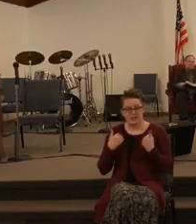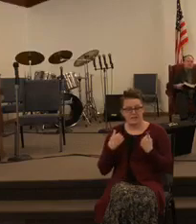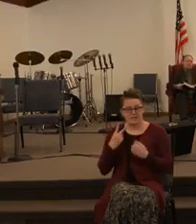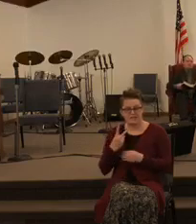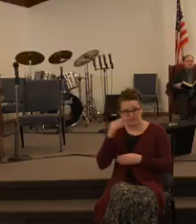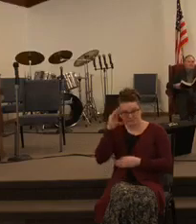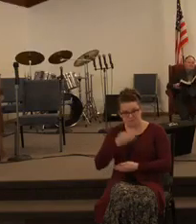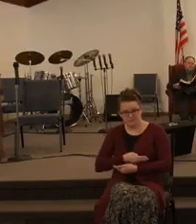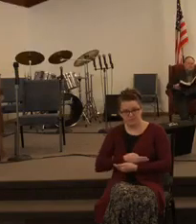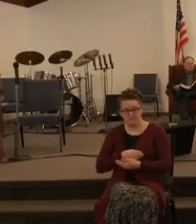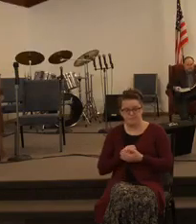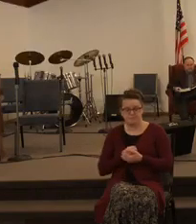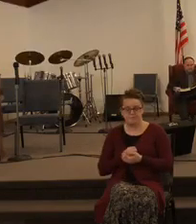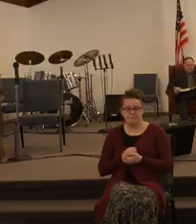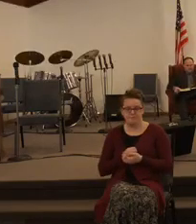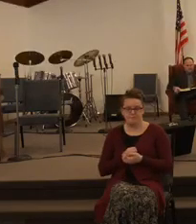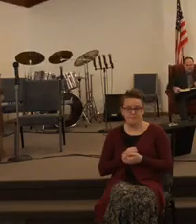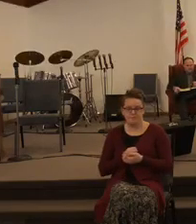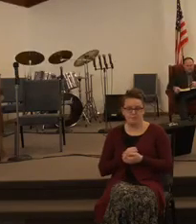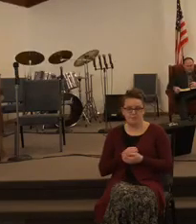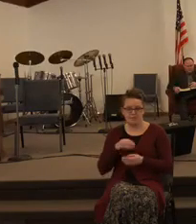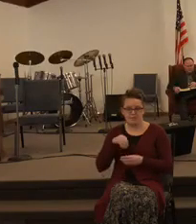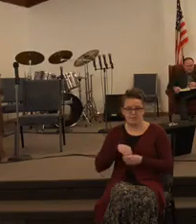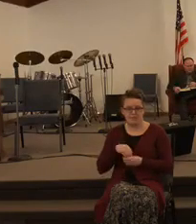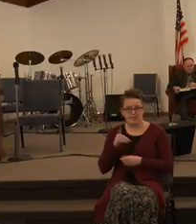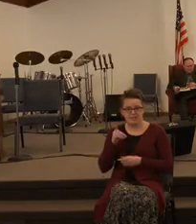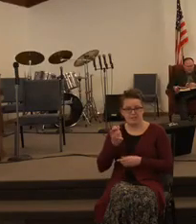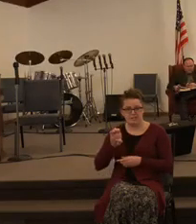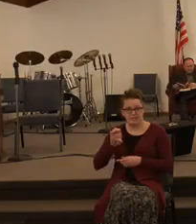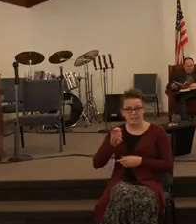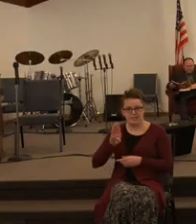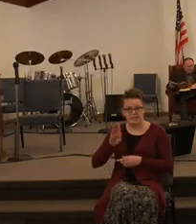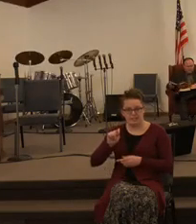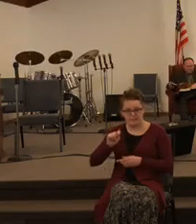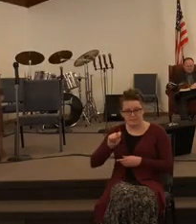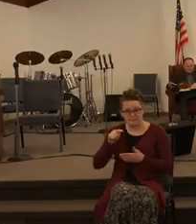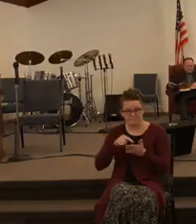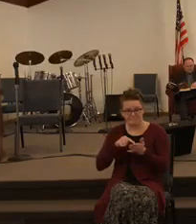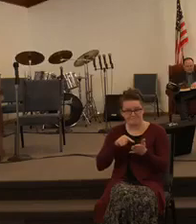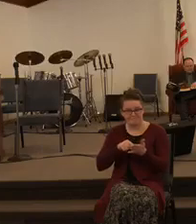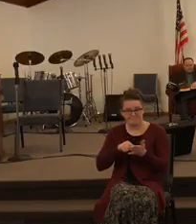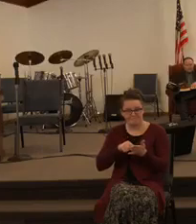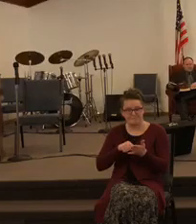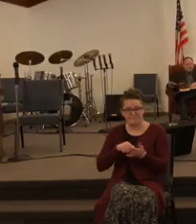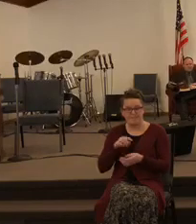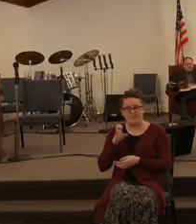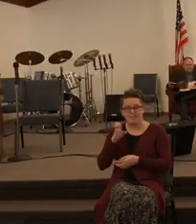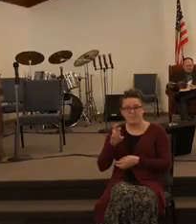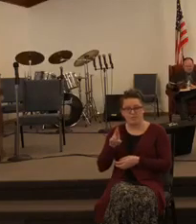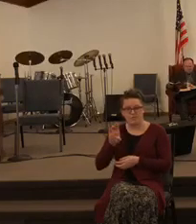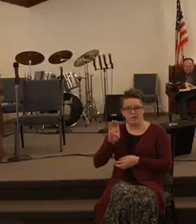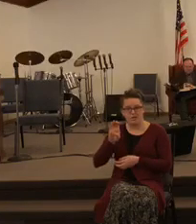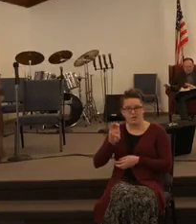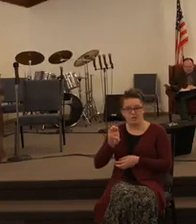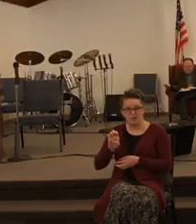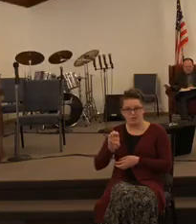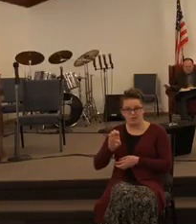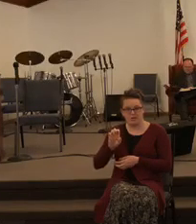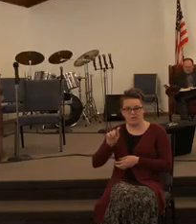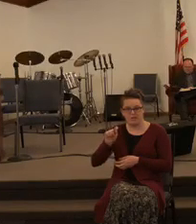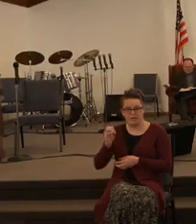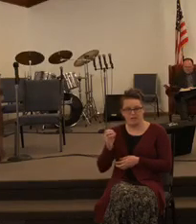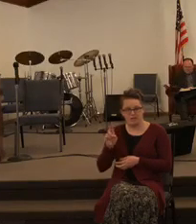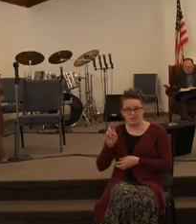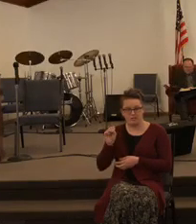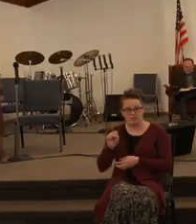and and she was in debt and the creditors something that most of us can